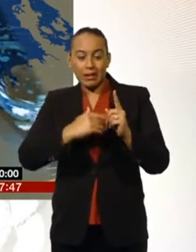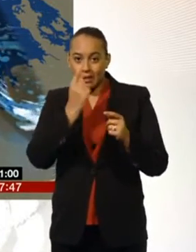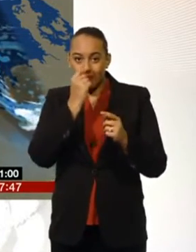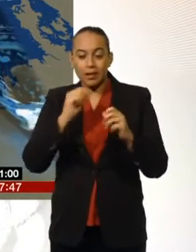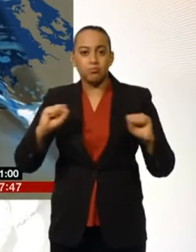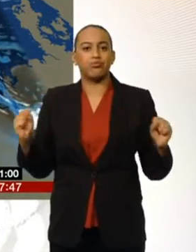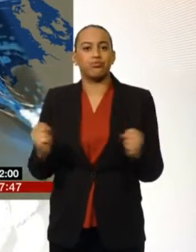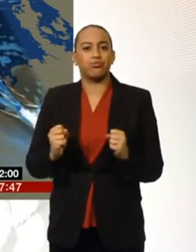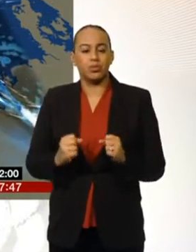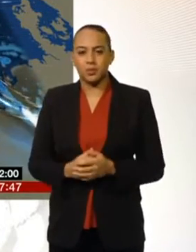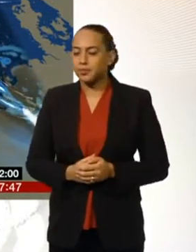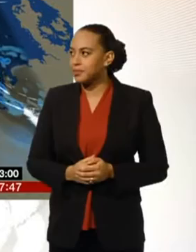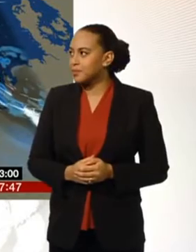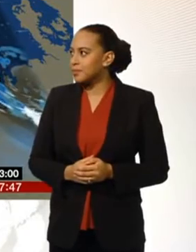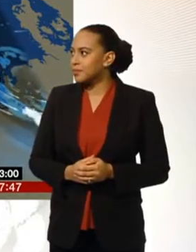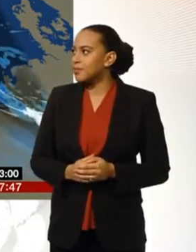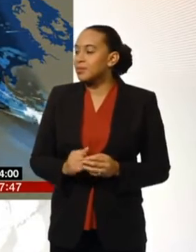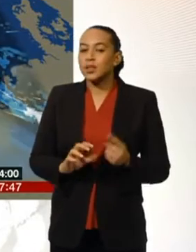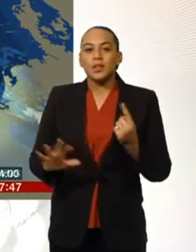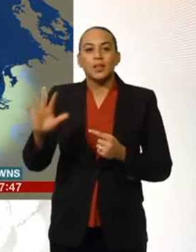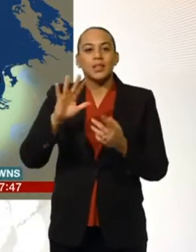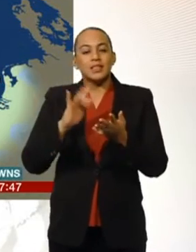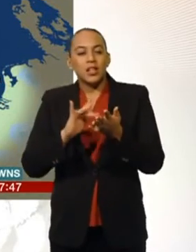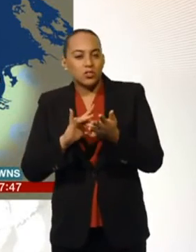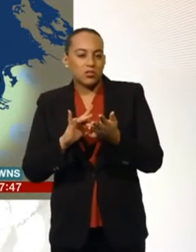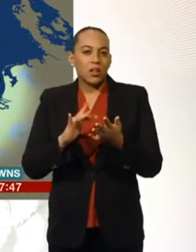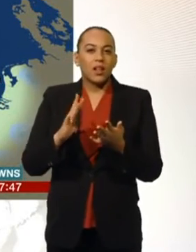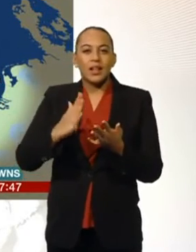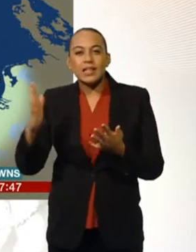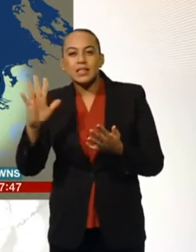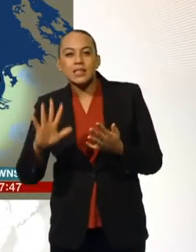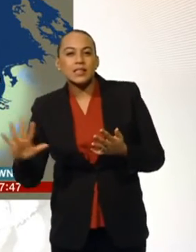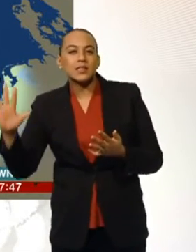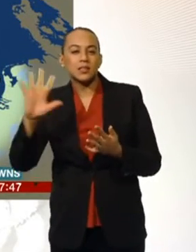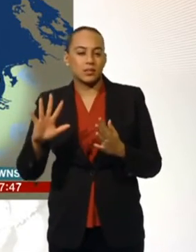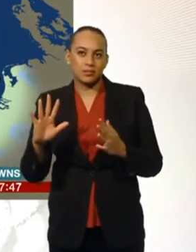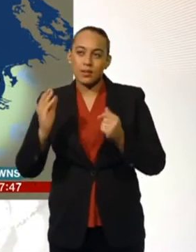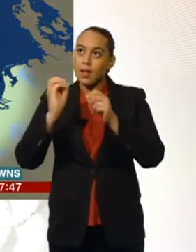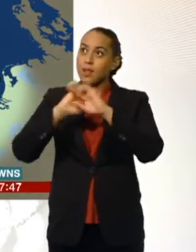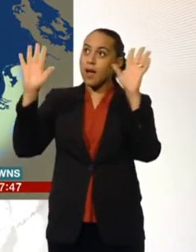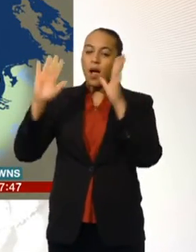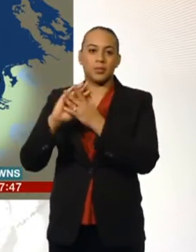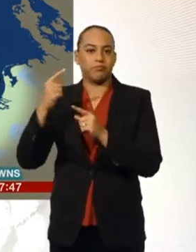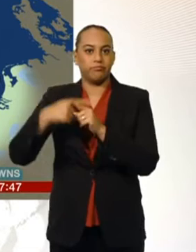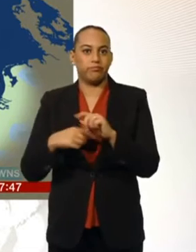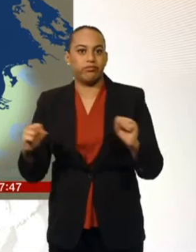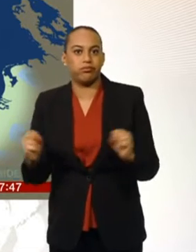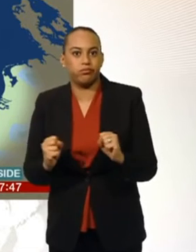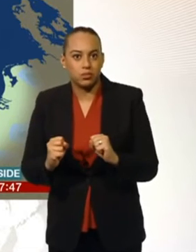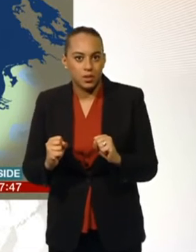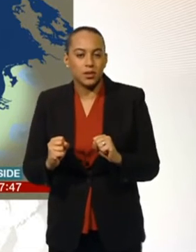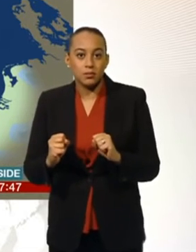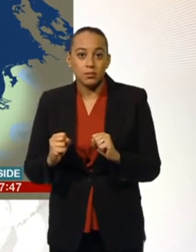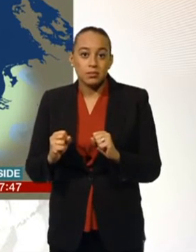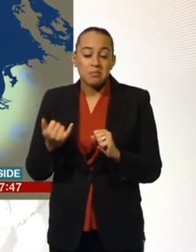widespread problem with clear skies, especially across central and eastern areas. There could be a covering of snow here and there towards the west. Temperatures may just hold above